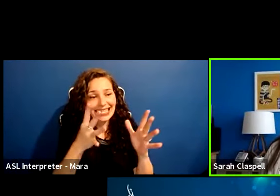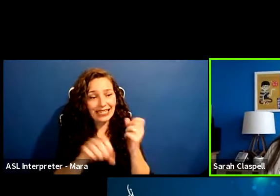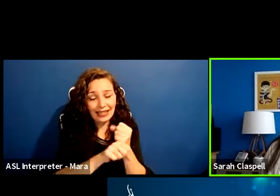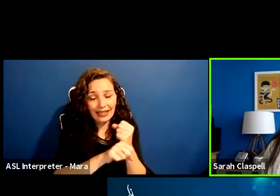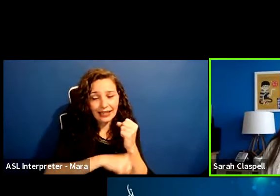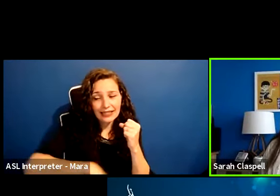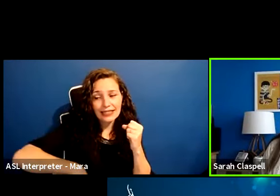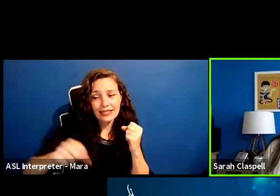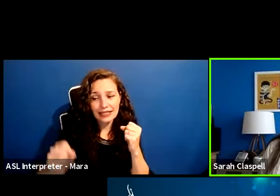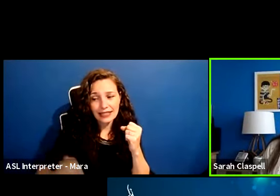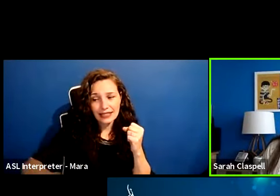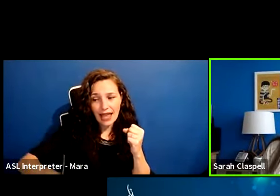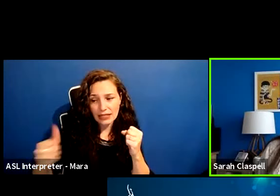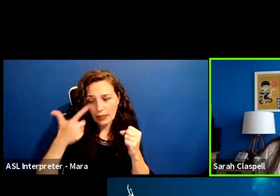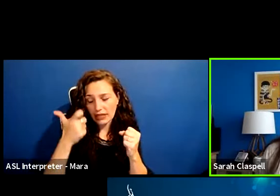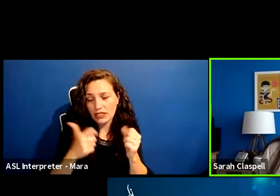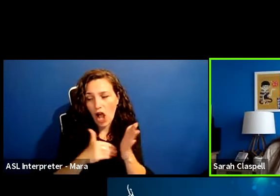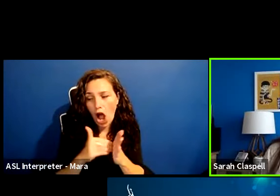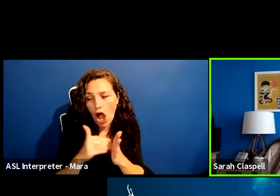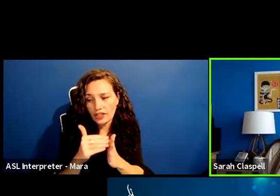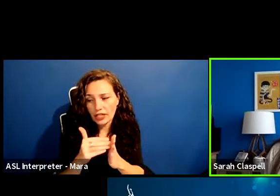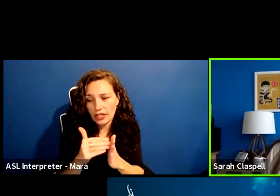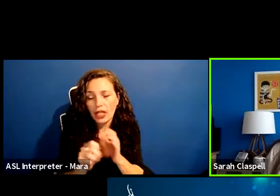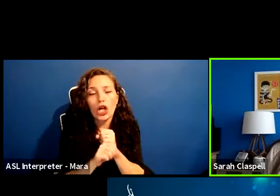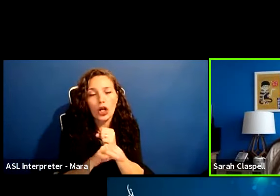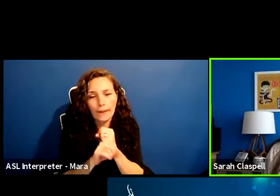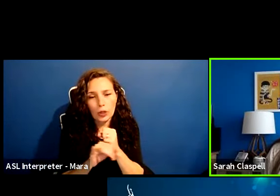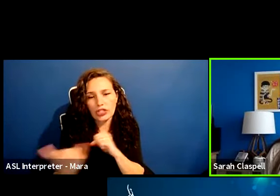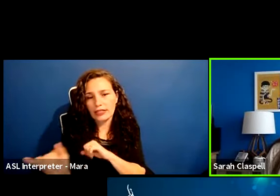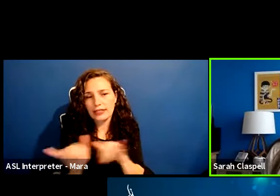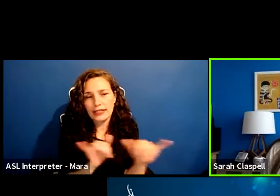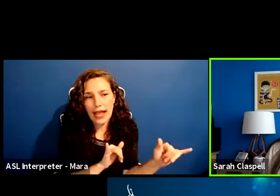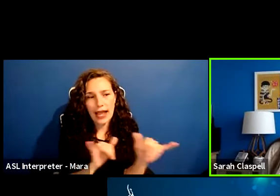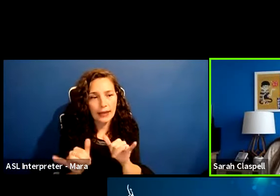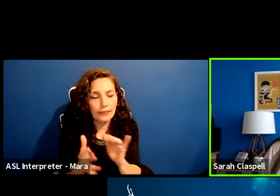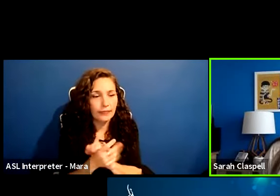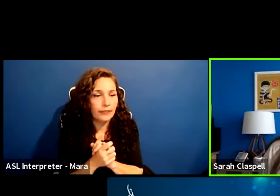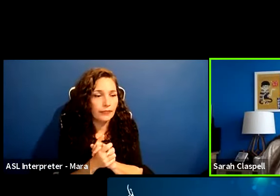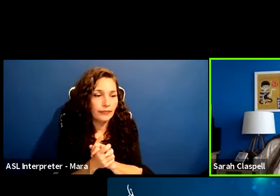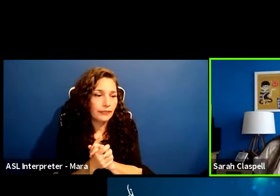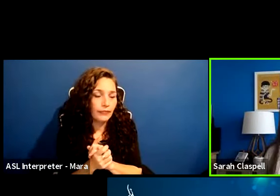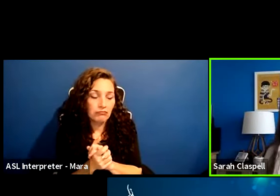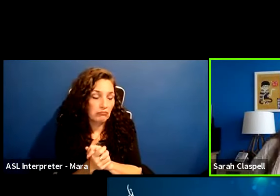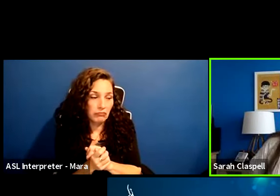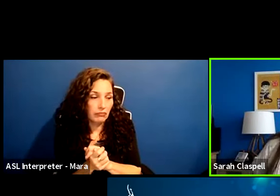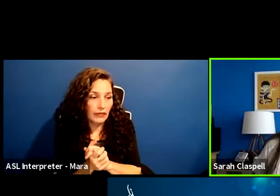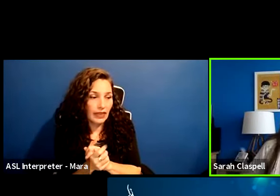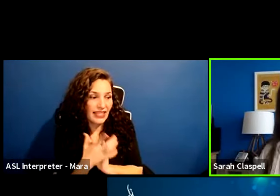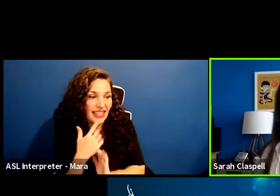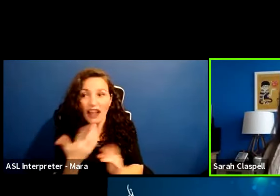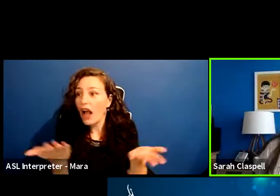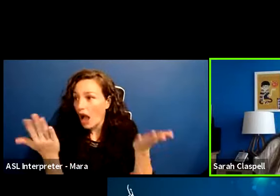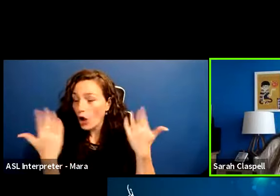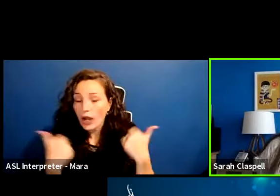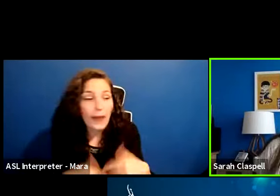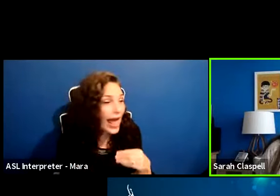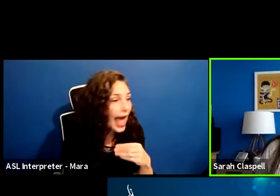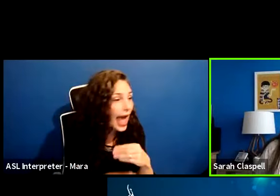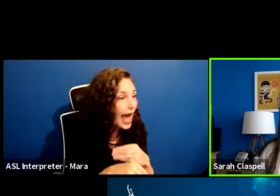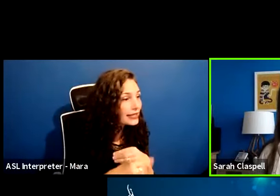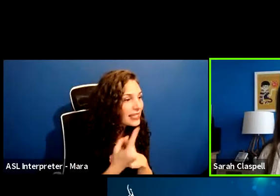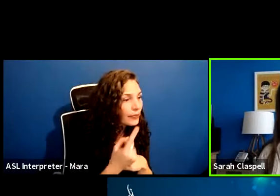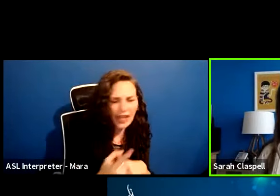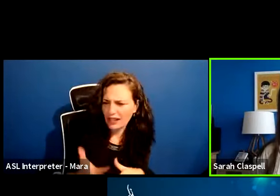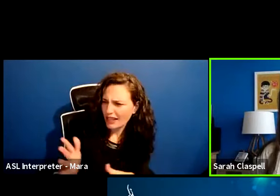in auditions, commercial auditions, but, um, also, uh, theatrical auditions, they say, you know, add something and be, make it personal,